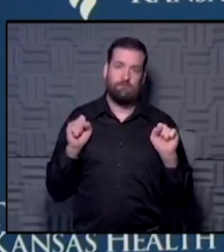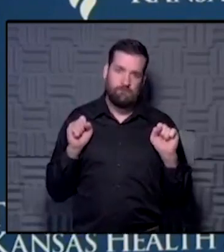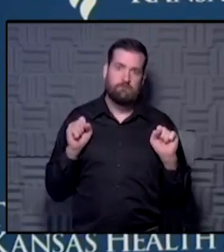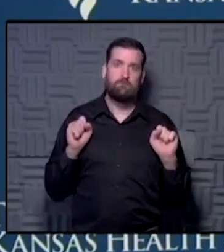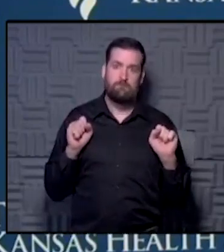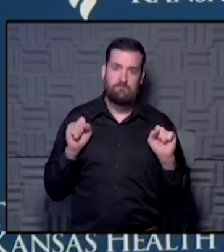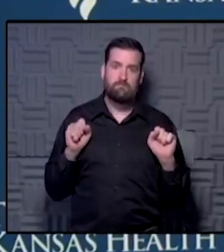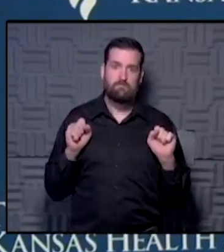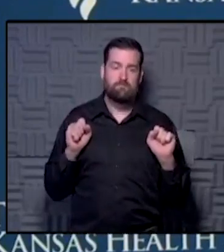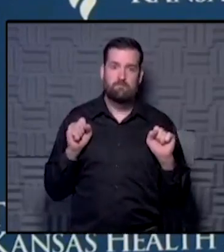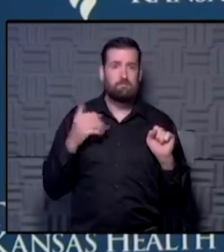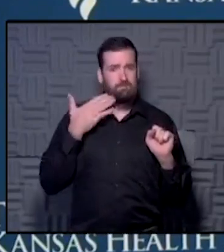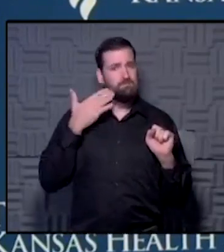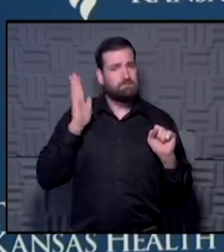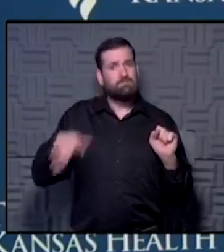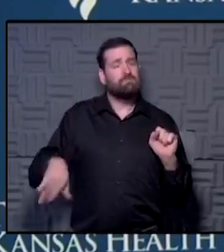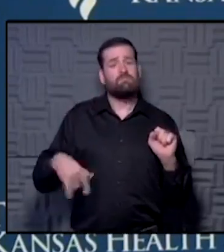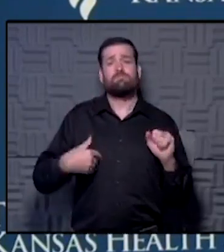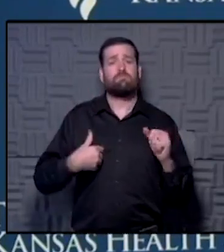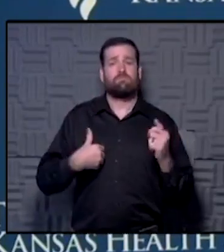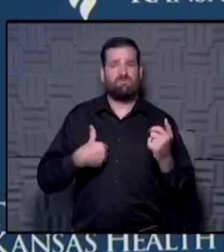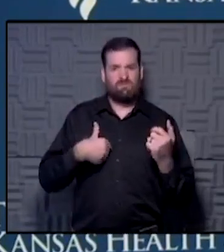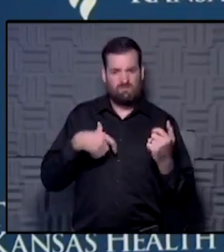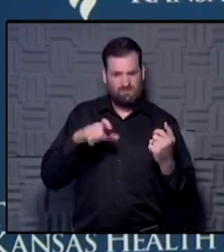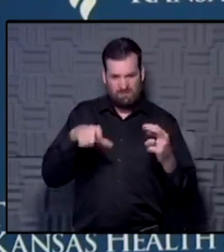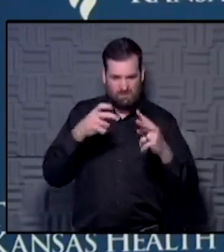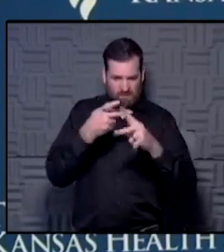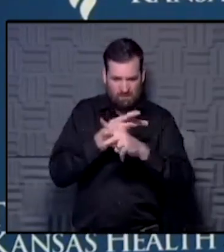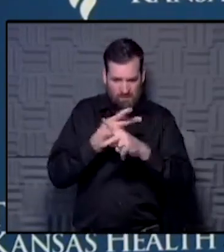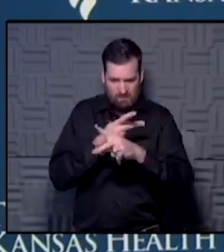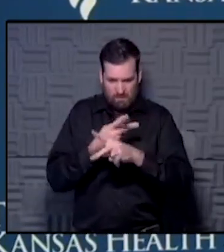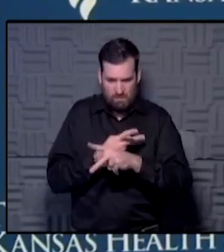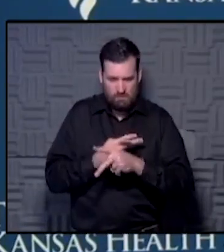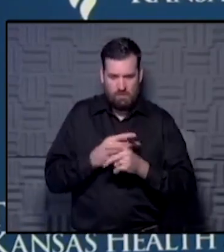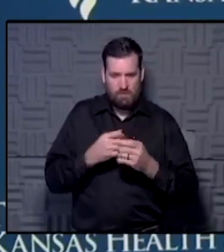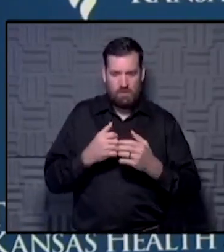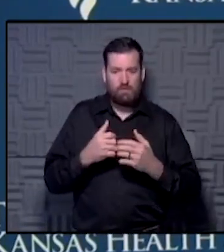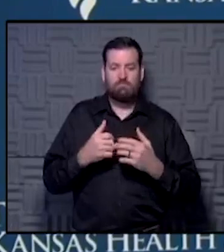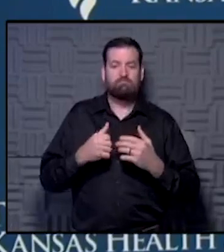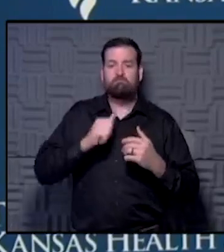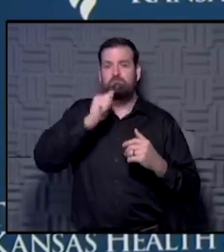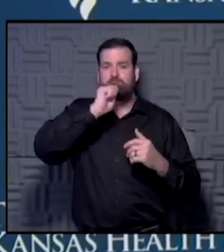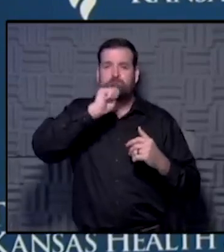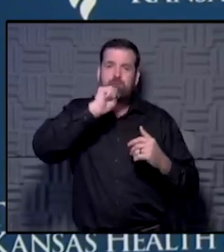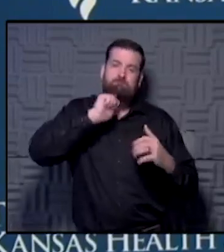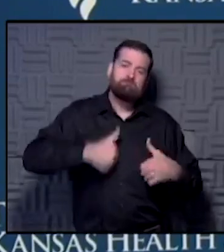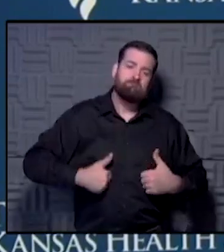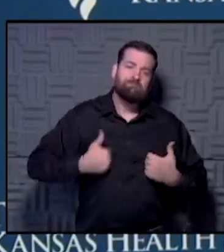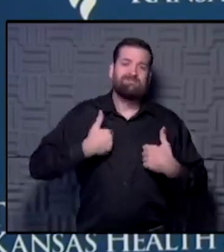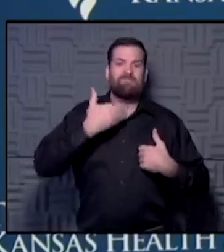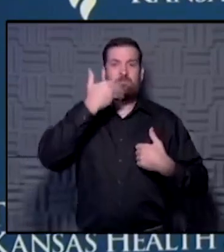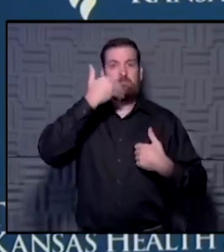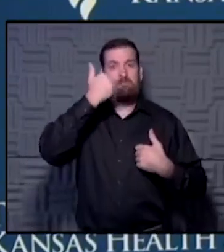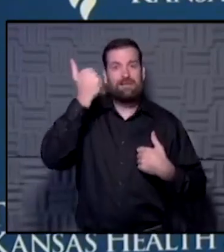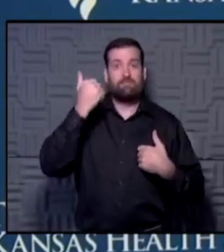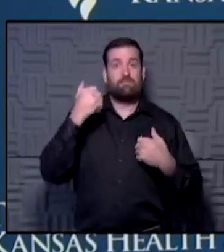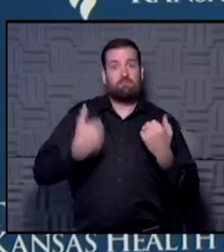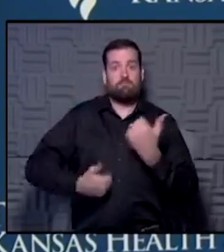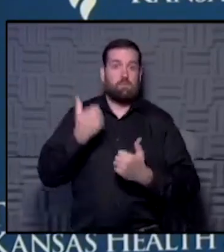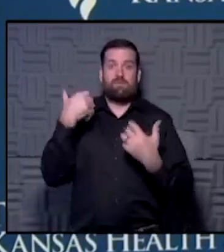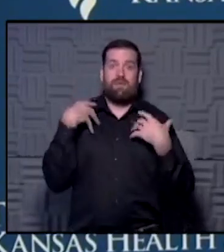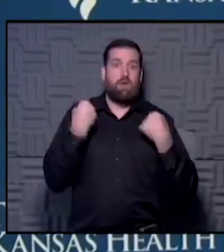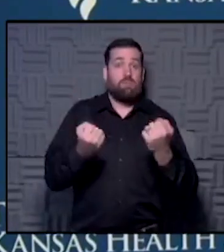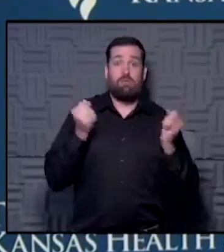you know, we we now have to figure out how to live to the best and healthiest lives we can in the middle of a